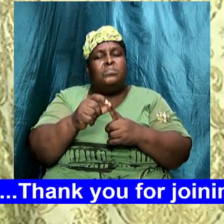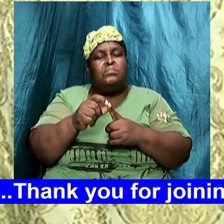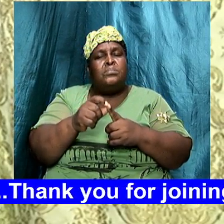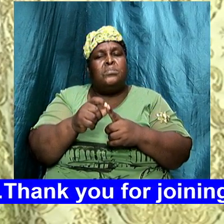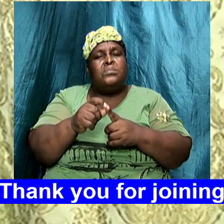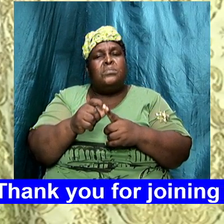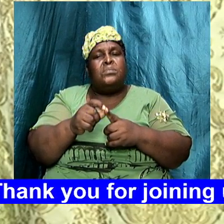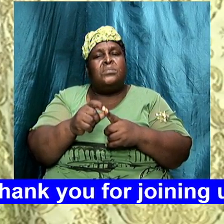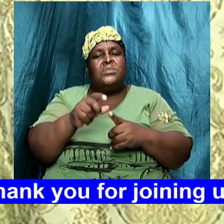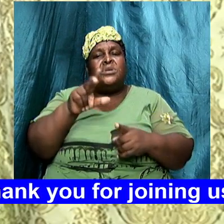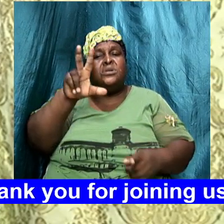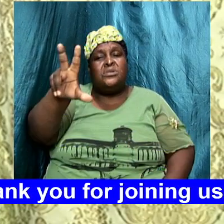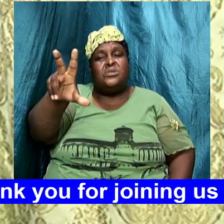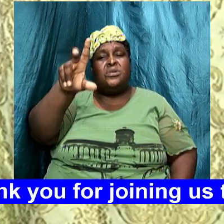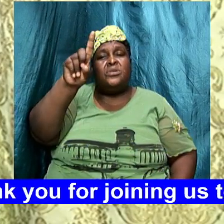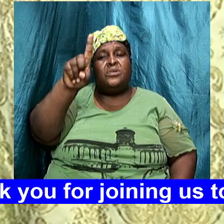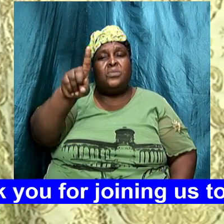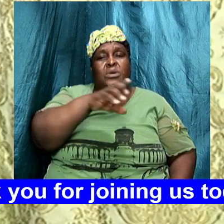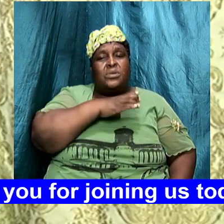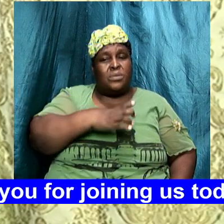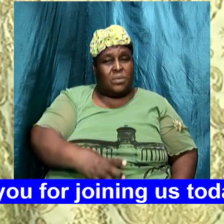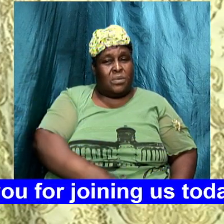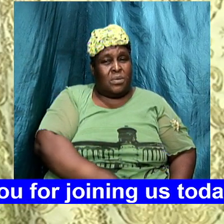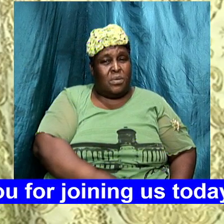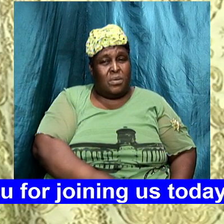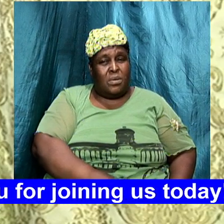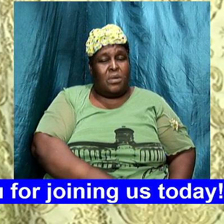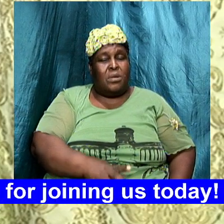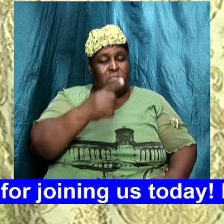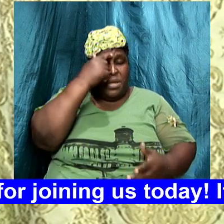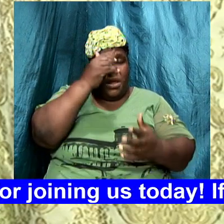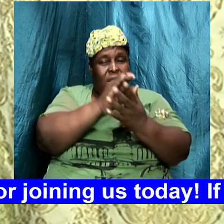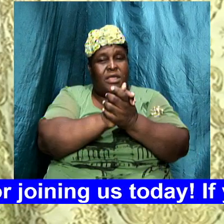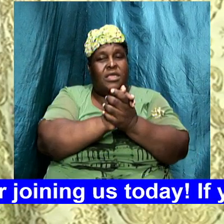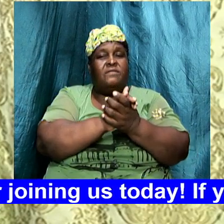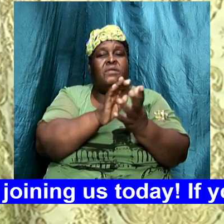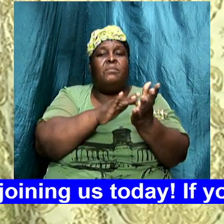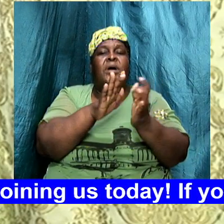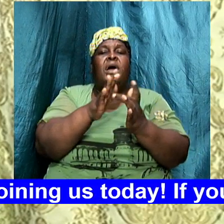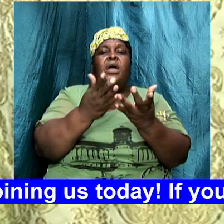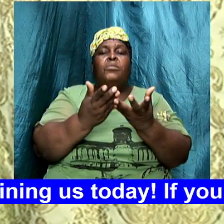31% of Christians believe word for word the Bible